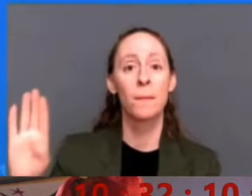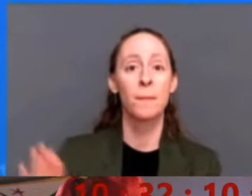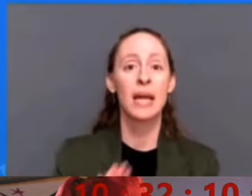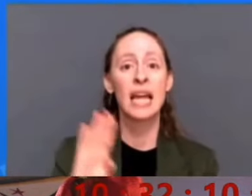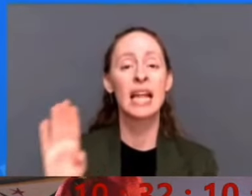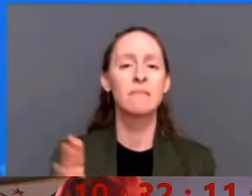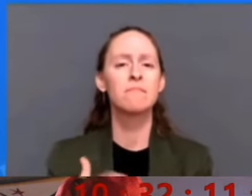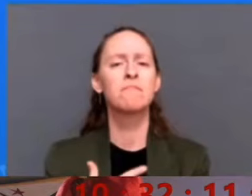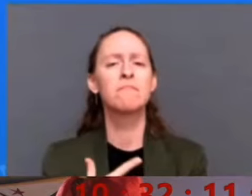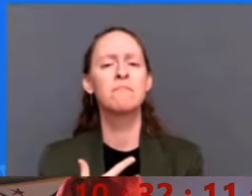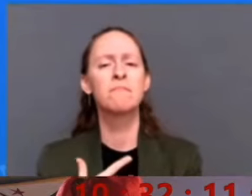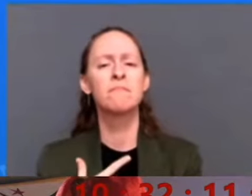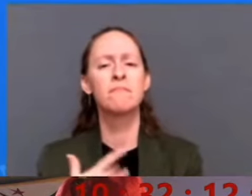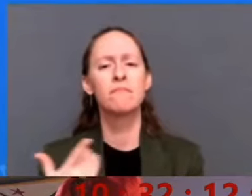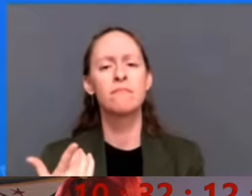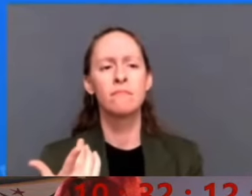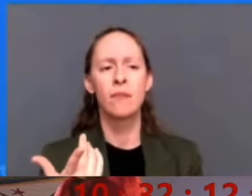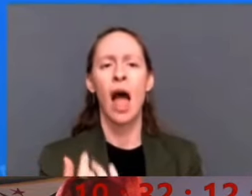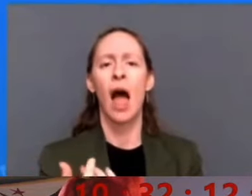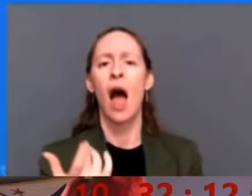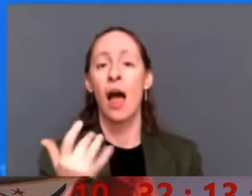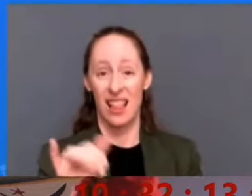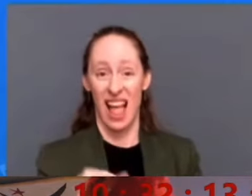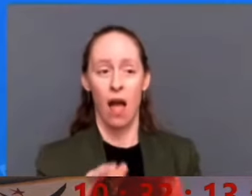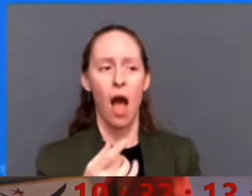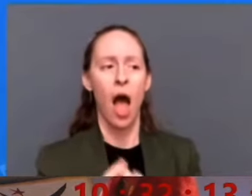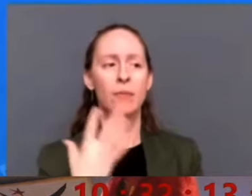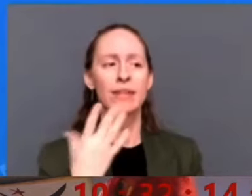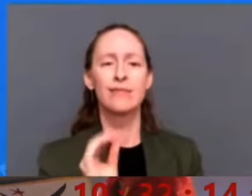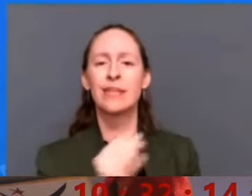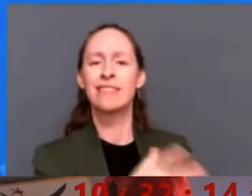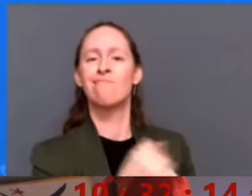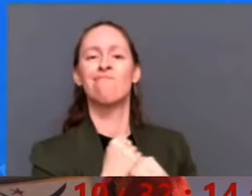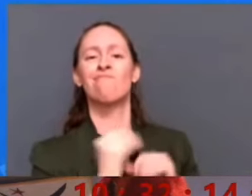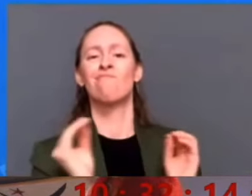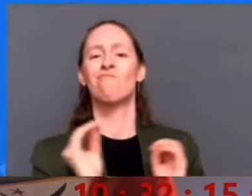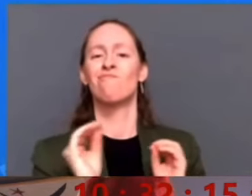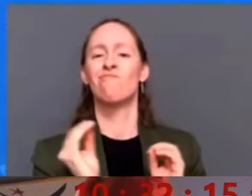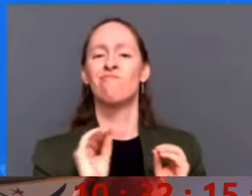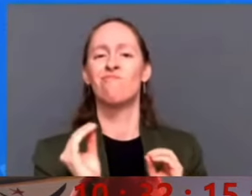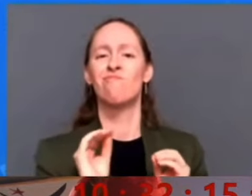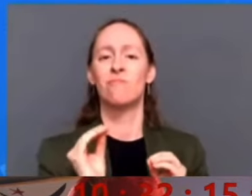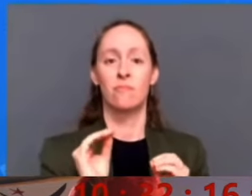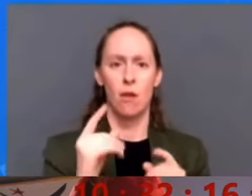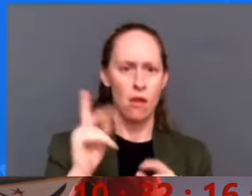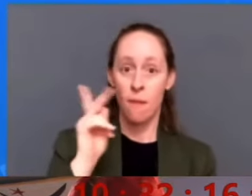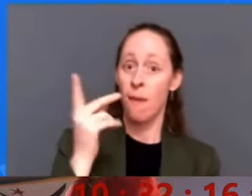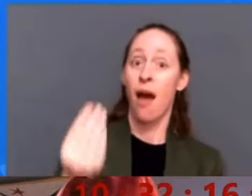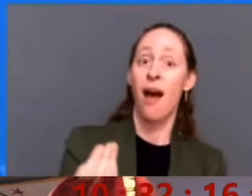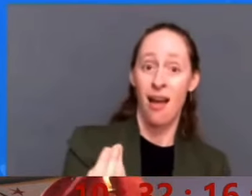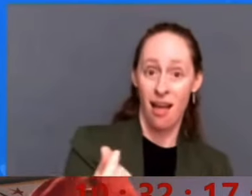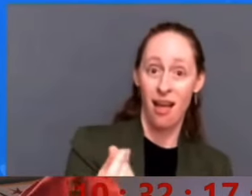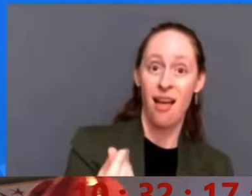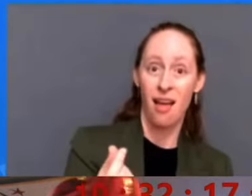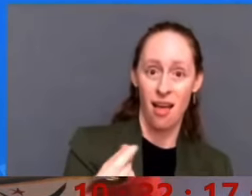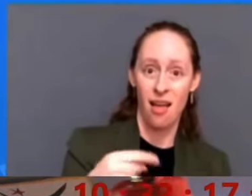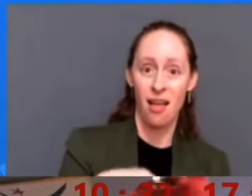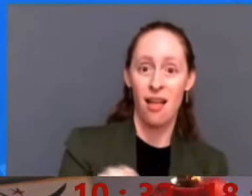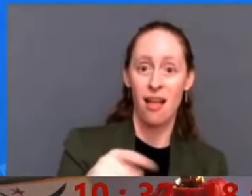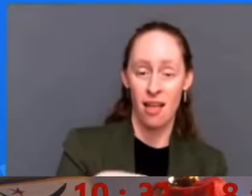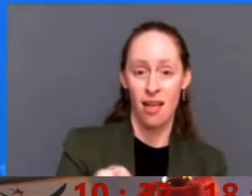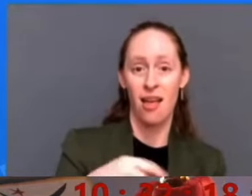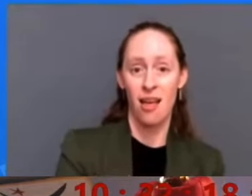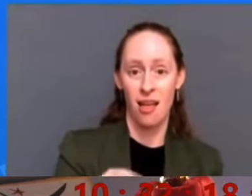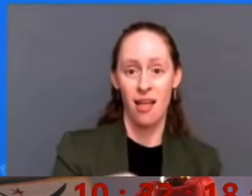start paying? Thank you very much, Portland, Andy. Thank you very much, Portland, Andy. These are all great people. Make media 99